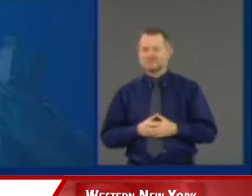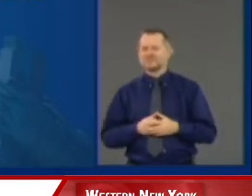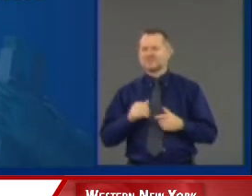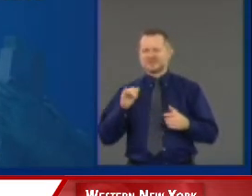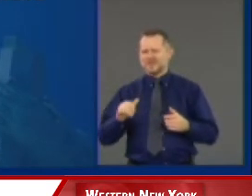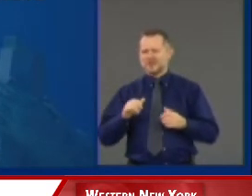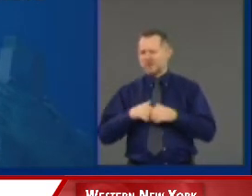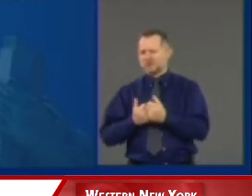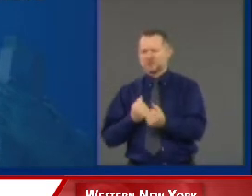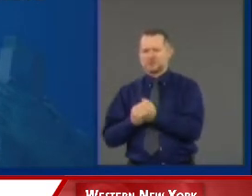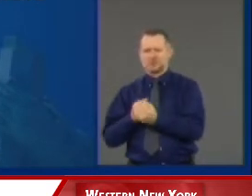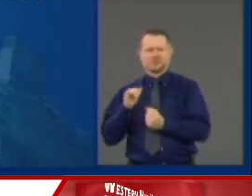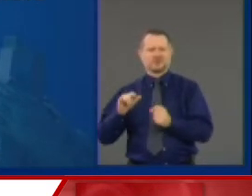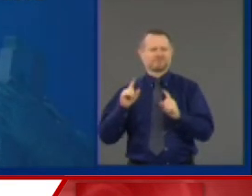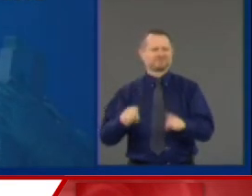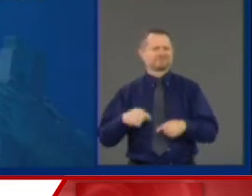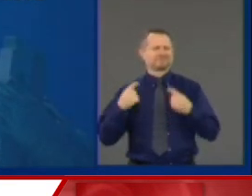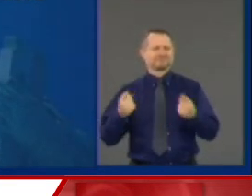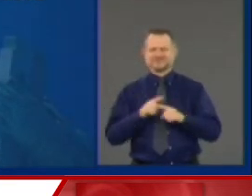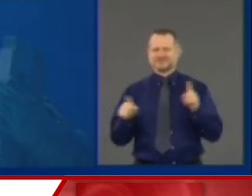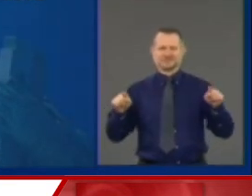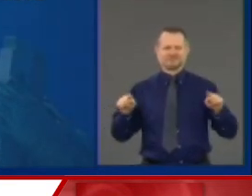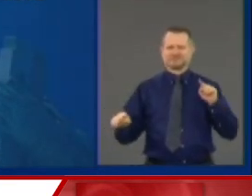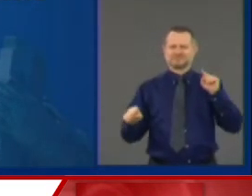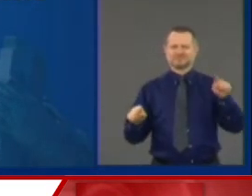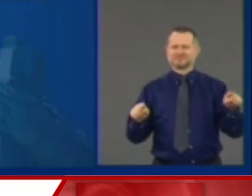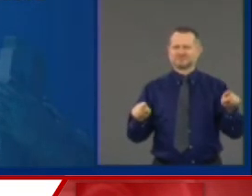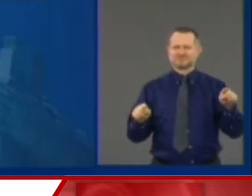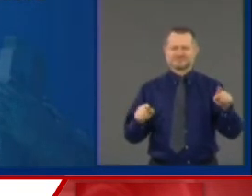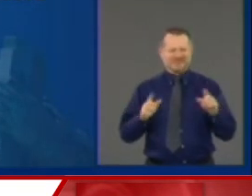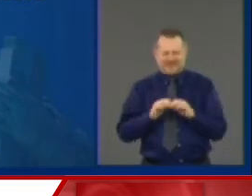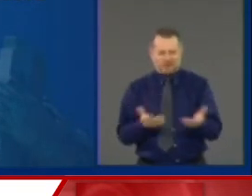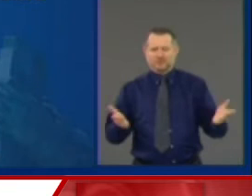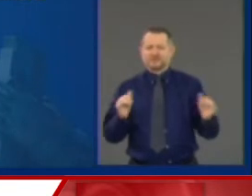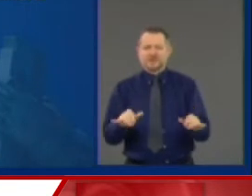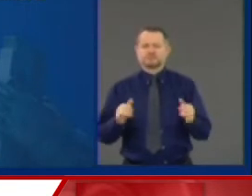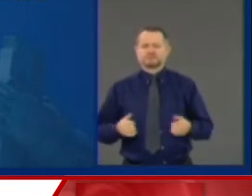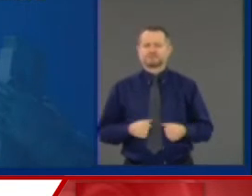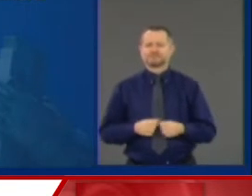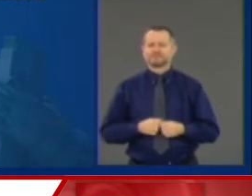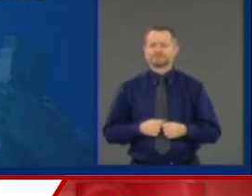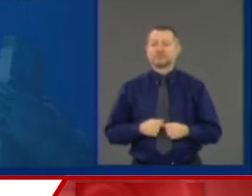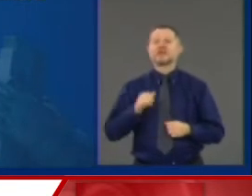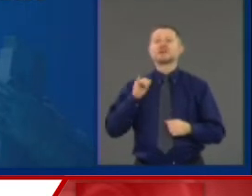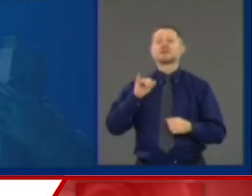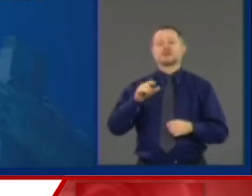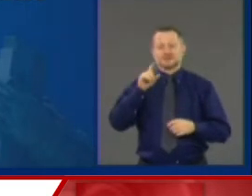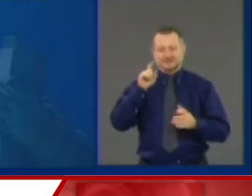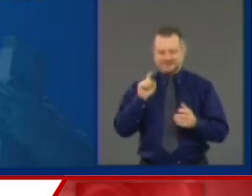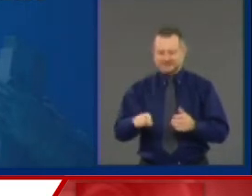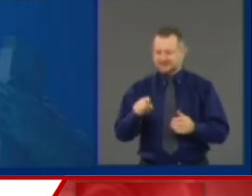that? You can't. Do something about it.